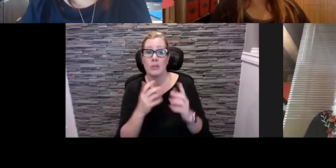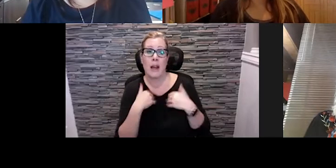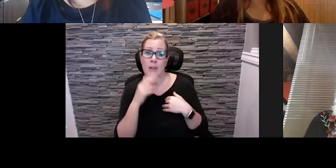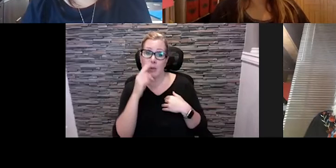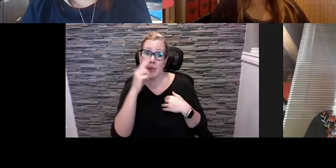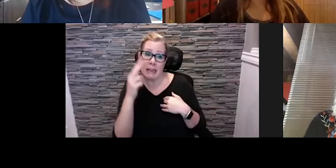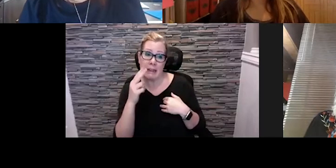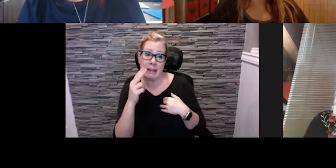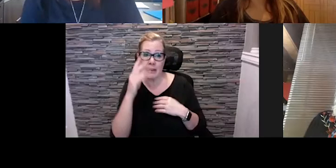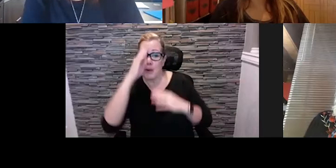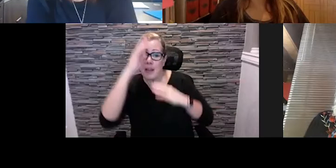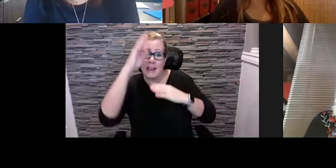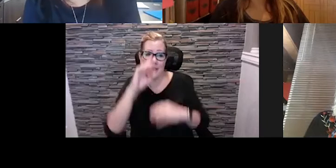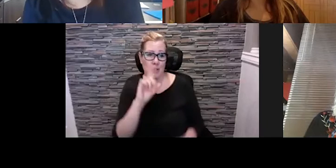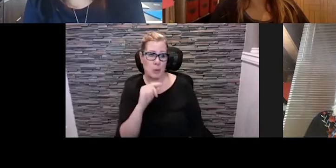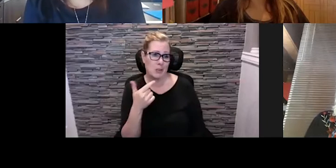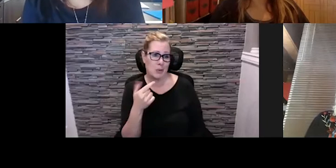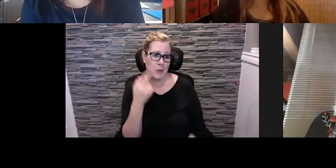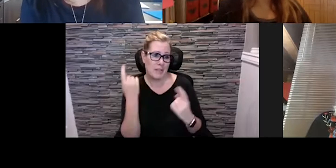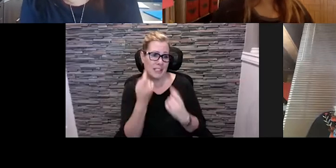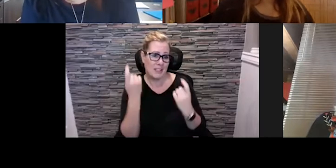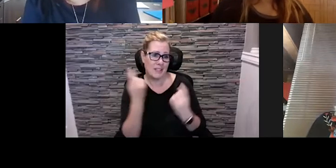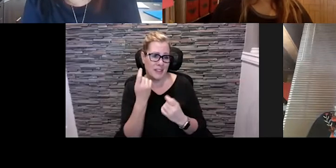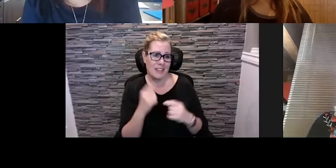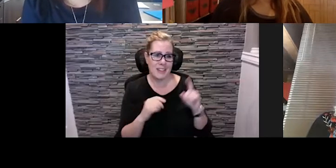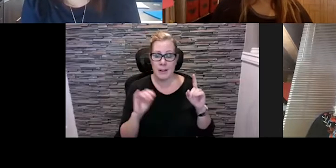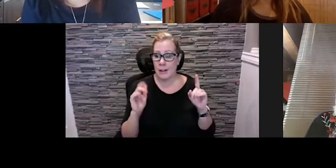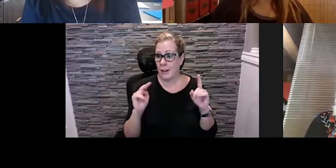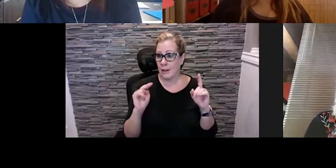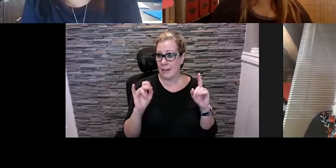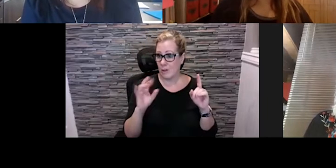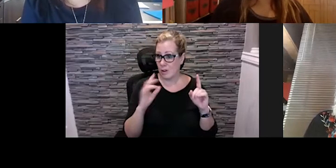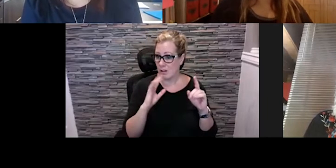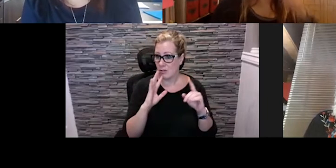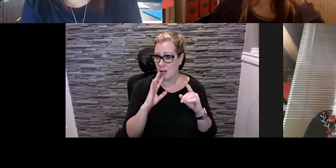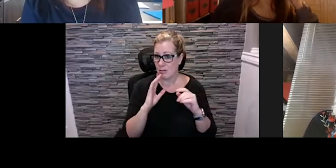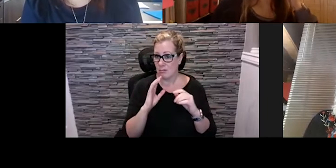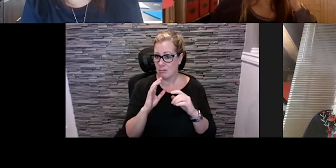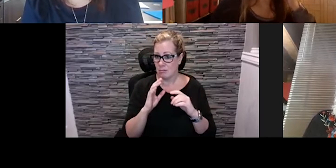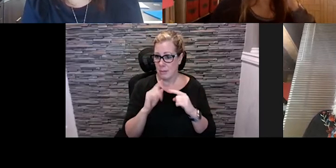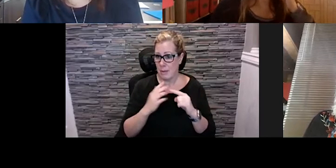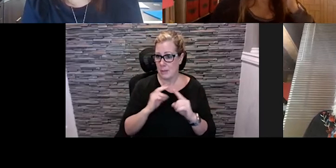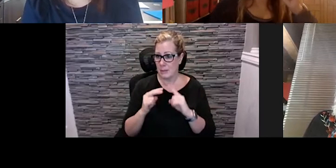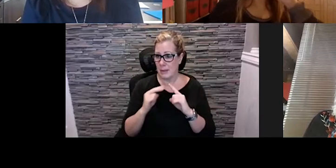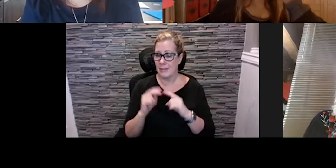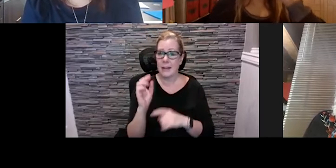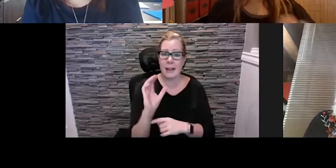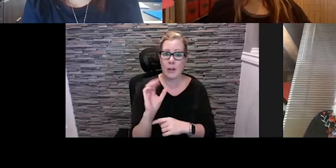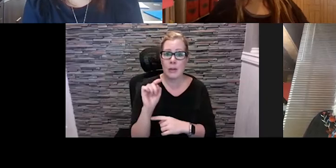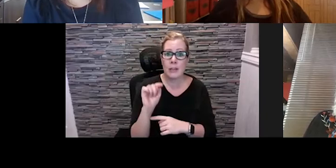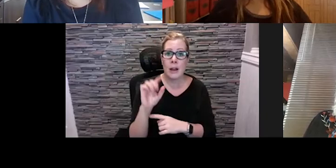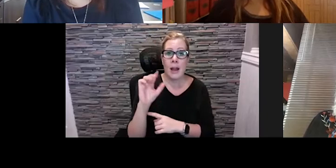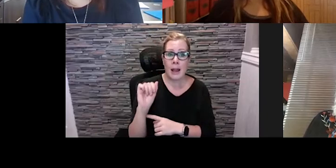2021 festival season. Well, I'll talk from a BIA perspective if you go to calgary.ca and look up